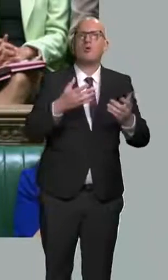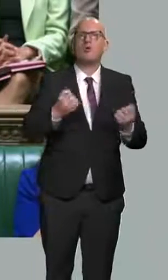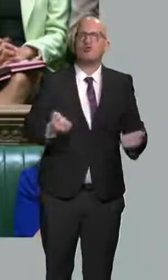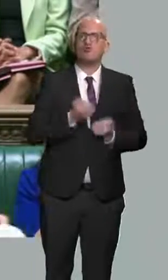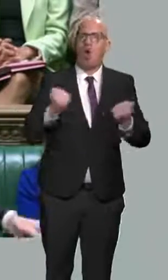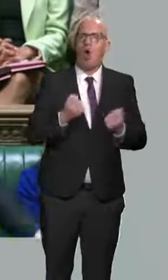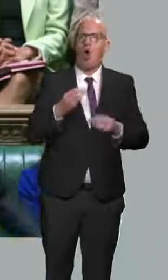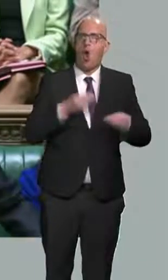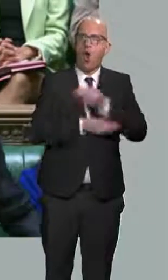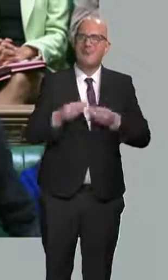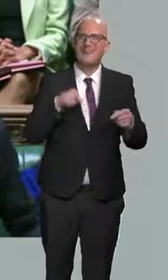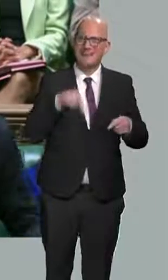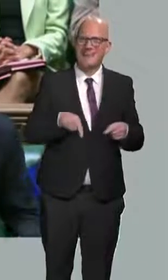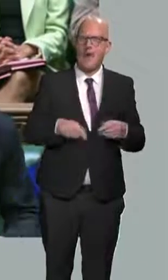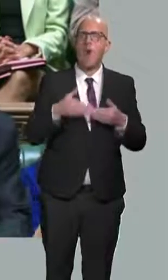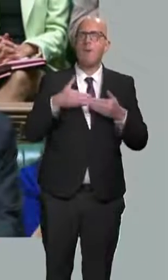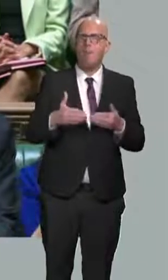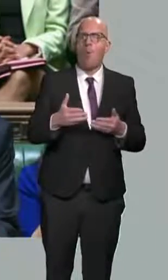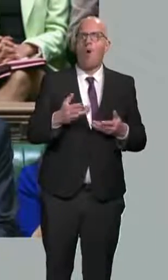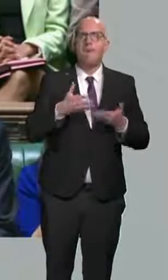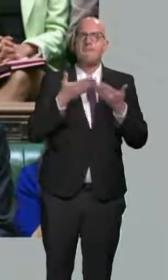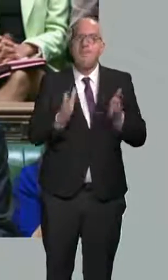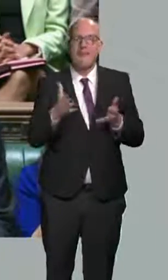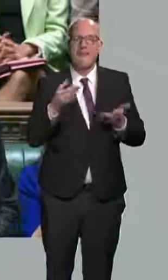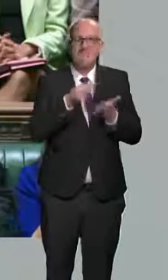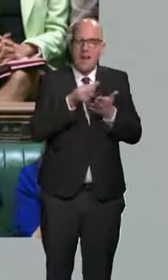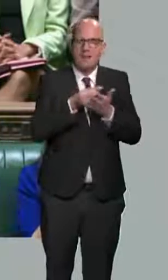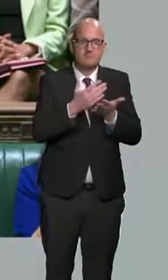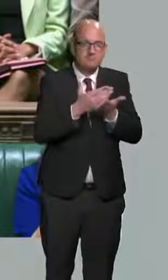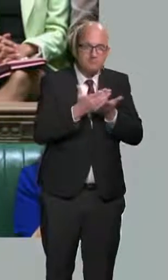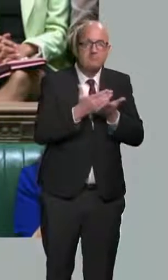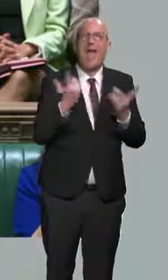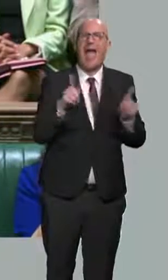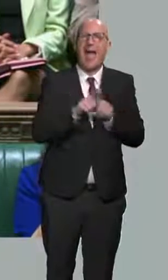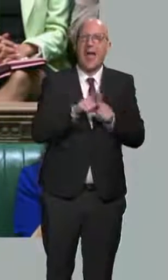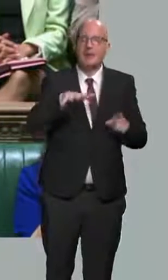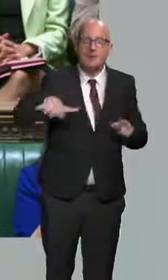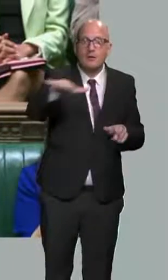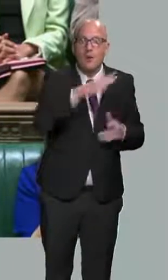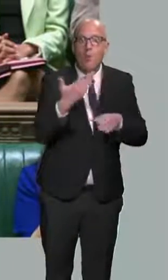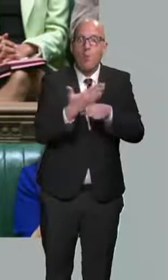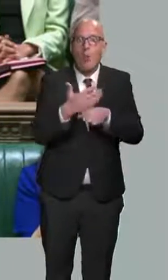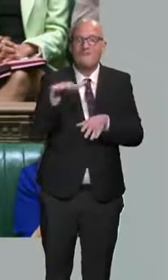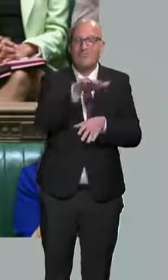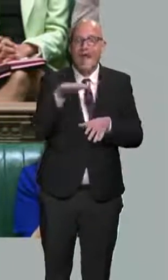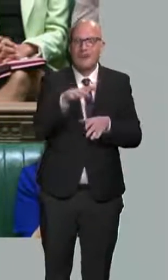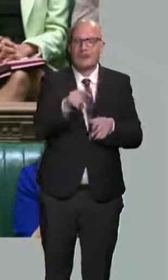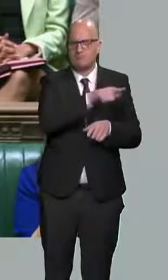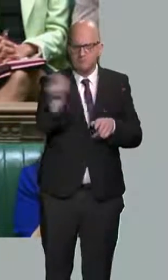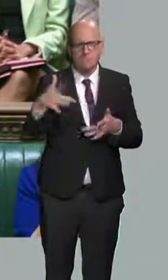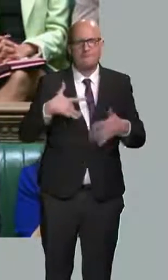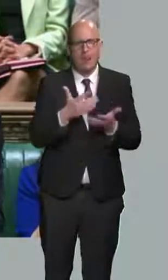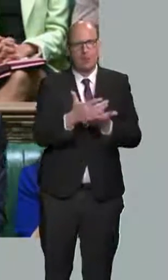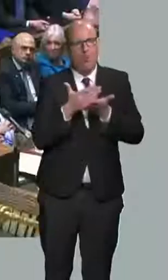of more resilient public finances, and security for working families as we help with the cost of